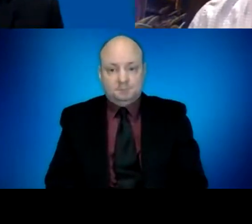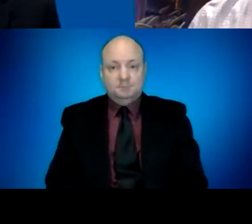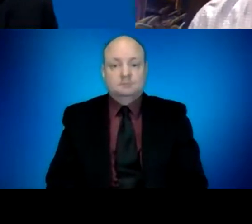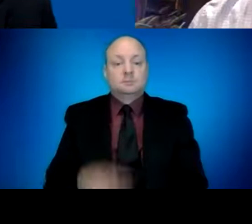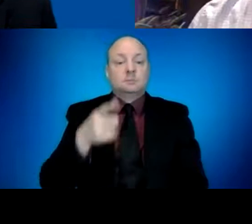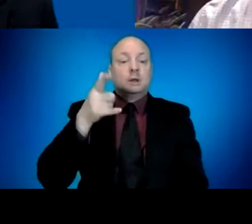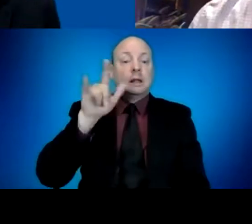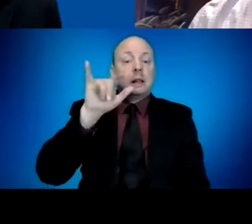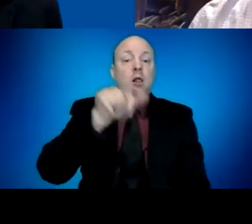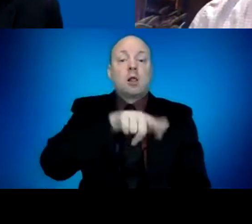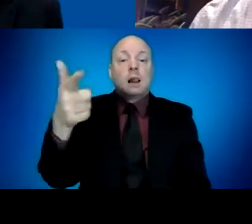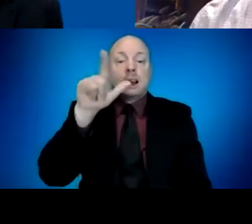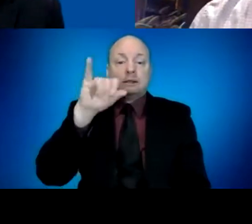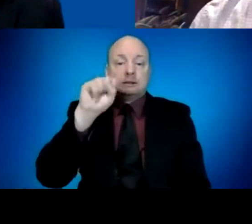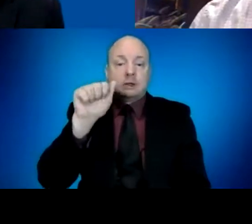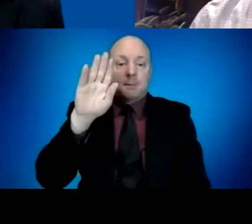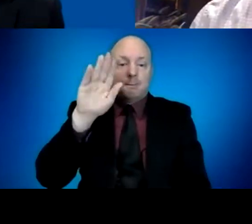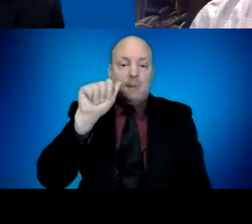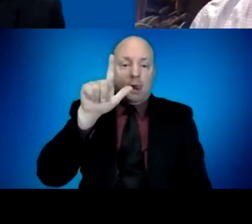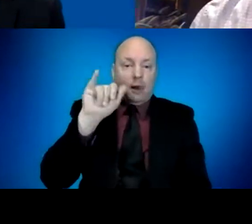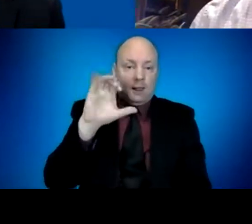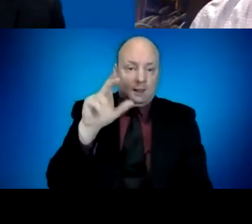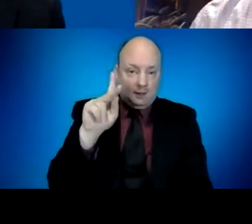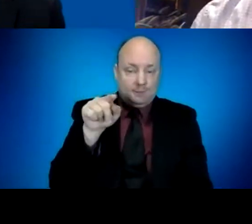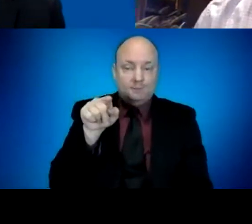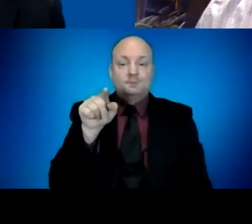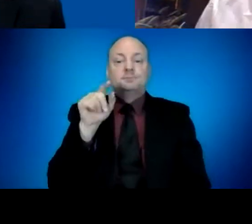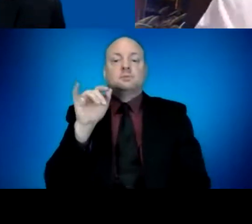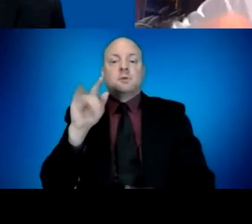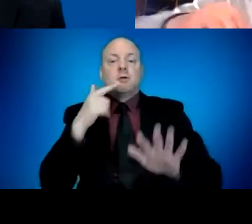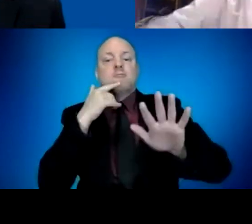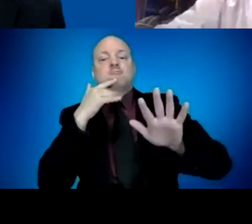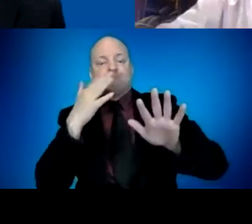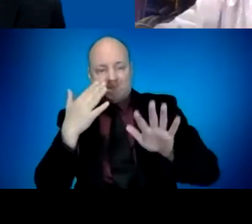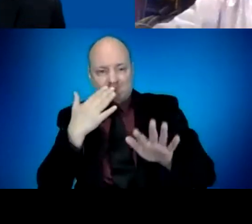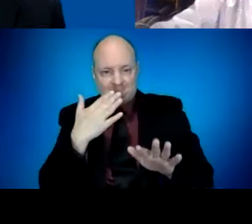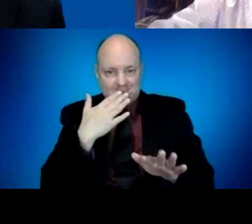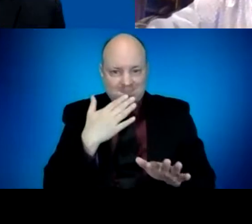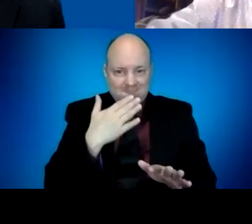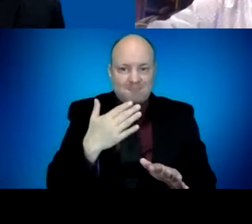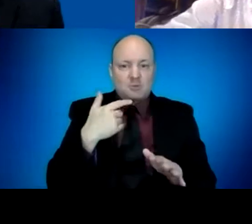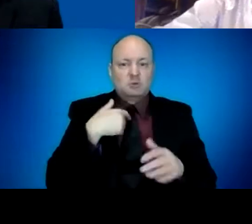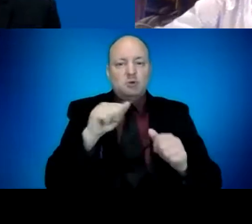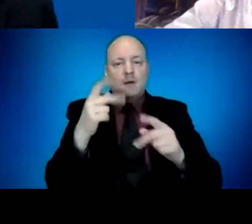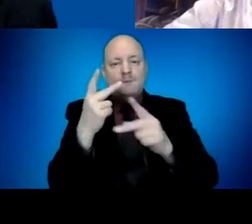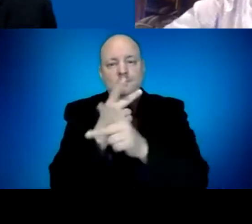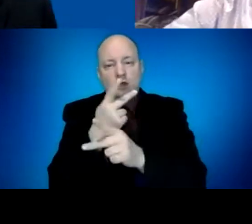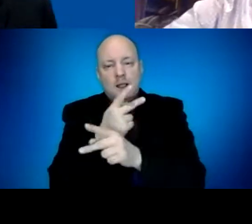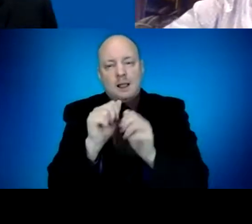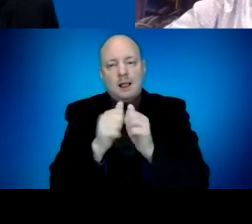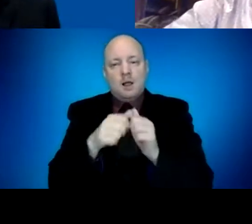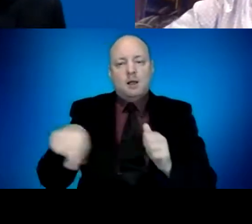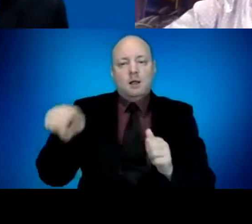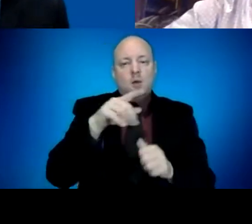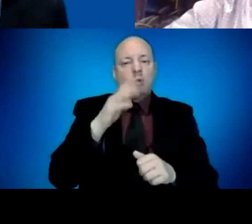Good morning. I'm trying to find out, is there any plan to coordinate better with pharmacies for signups?